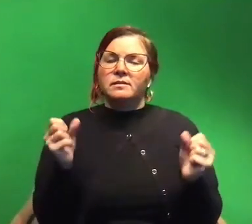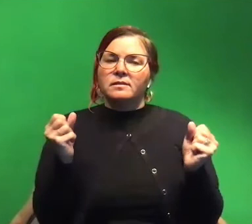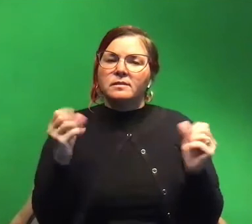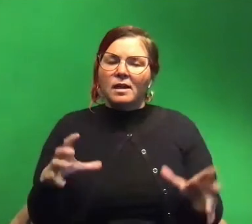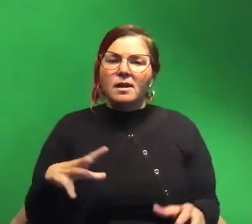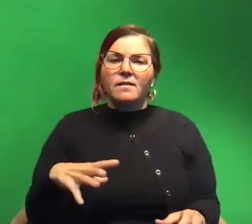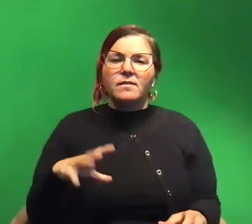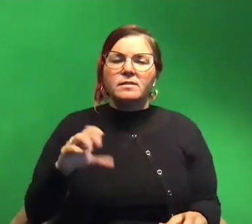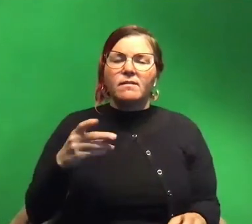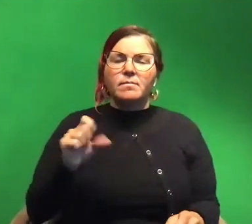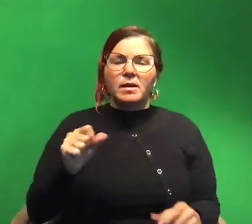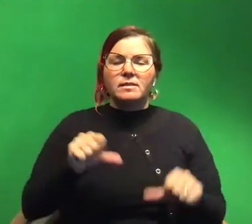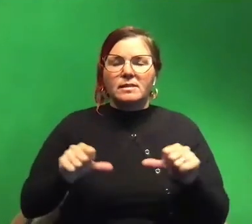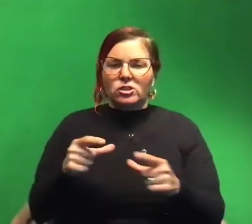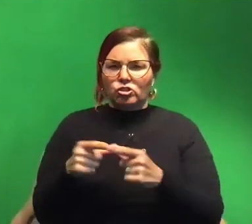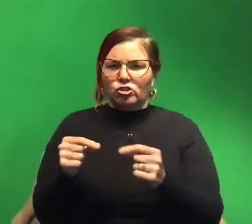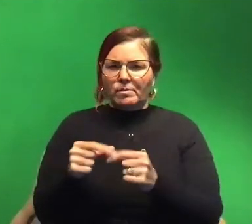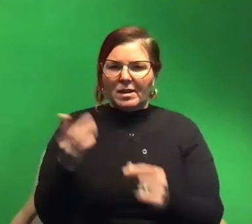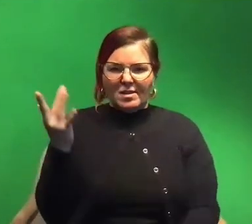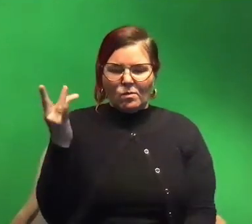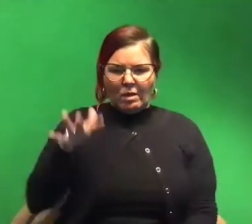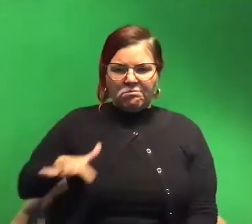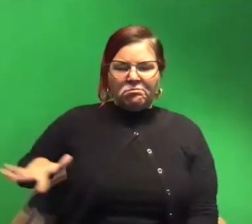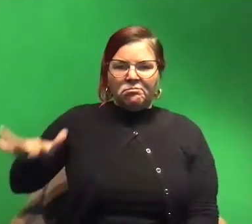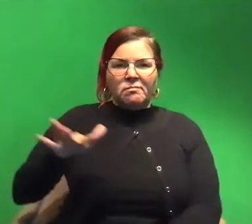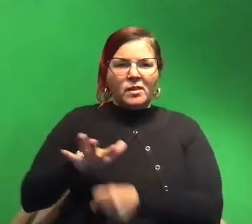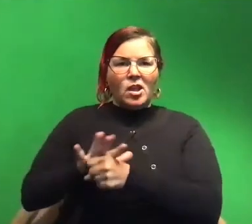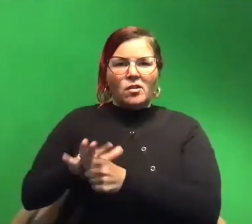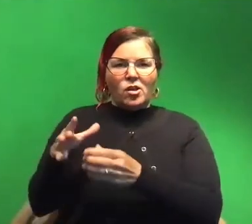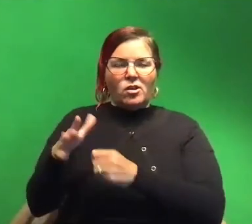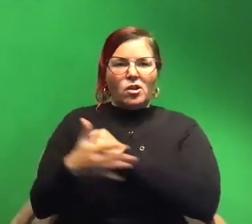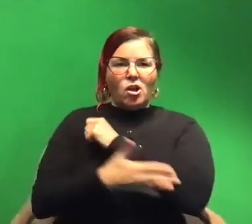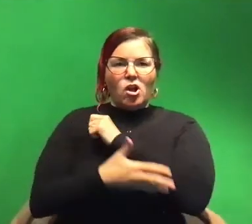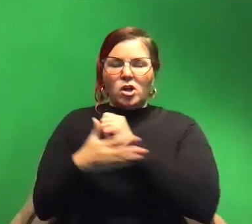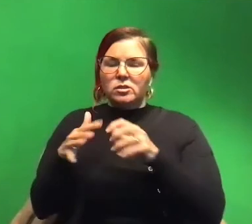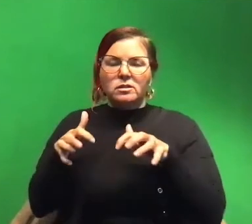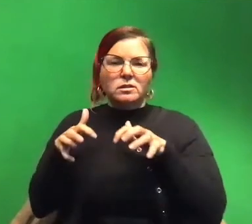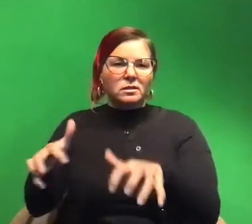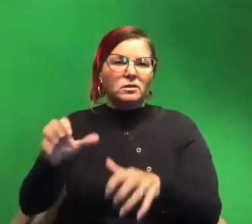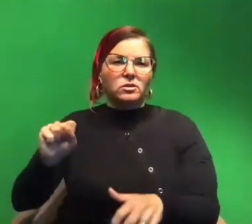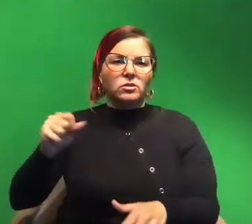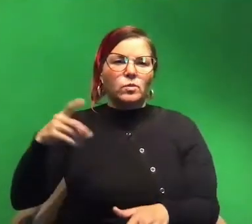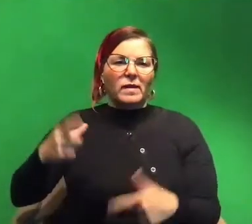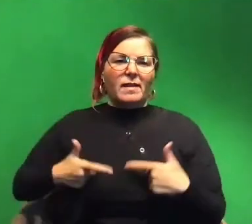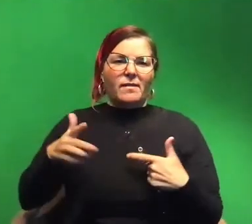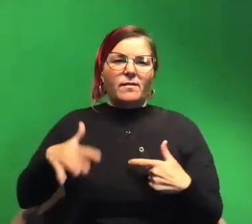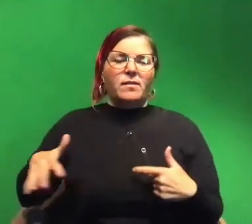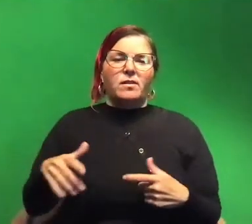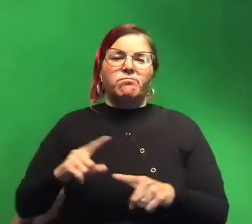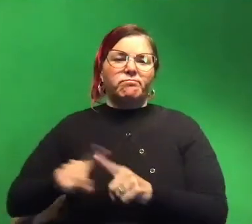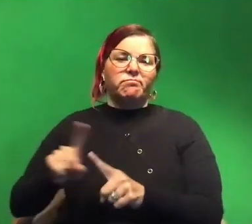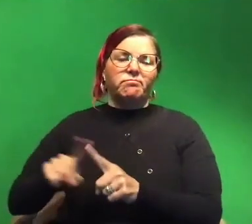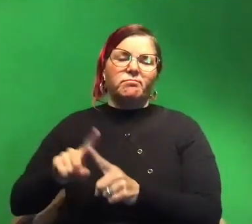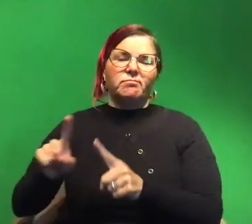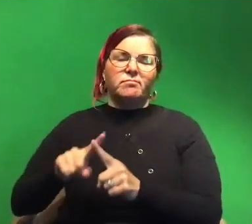in japan um because right around that uh country there are tons of squid that live there um like lots of different cephalopod